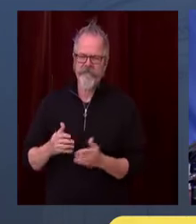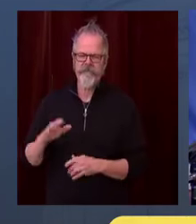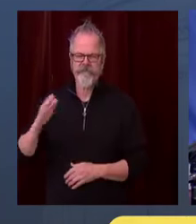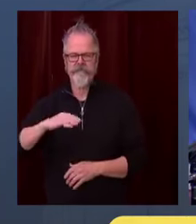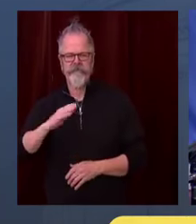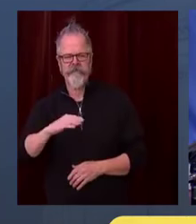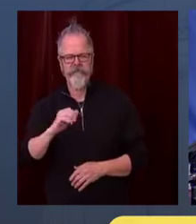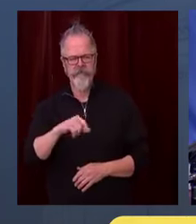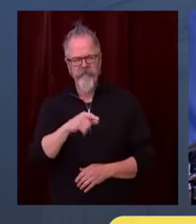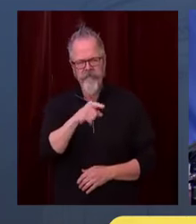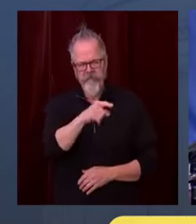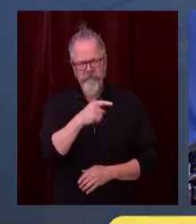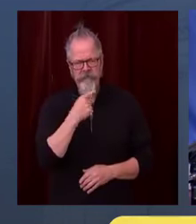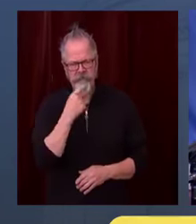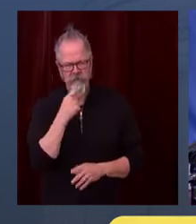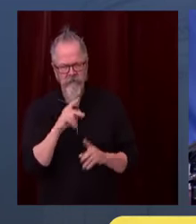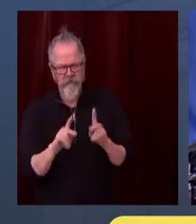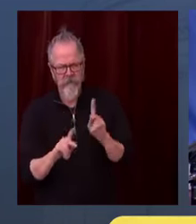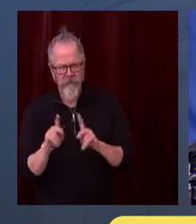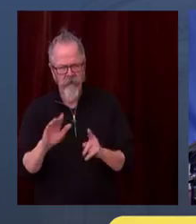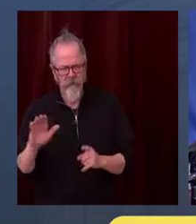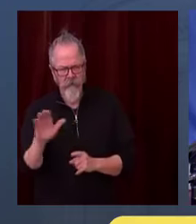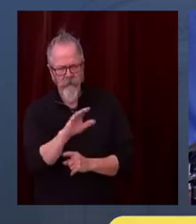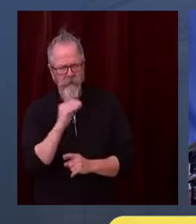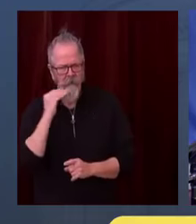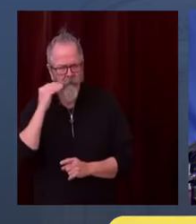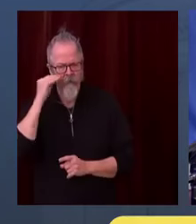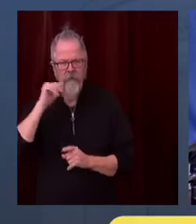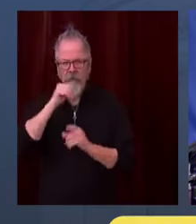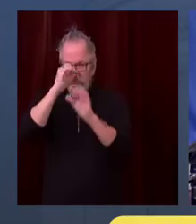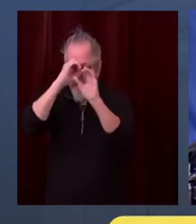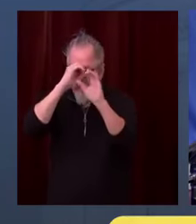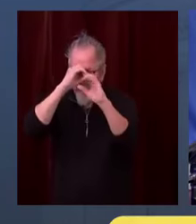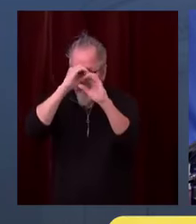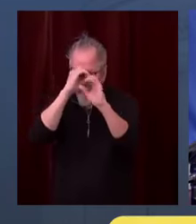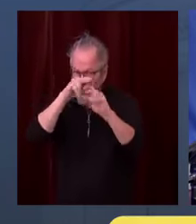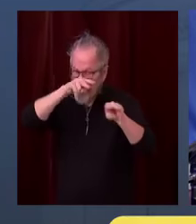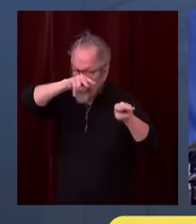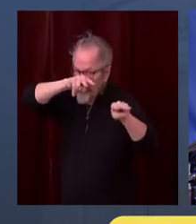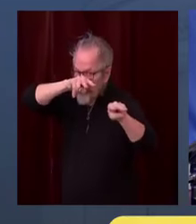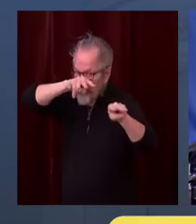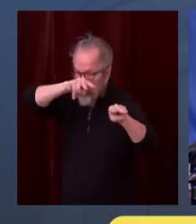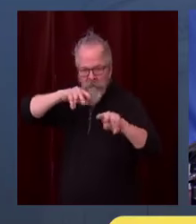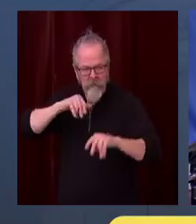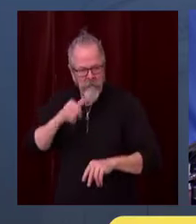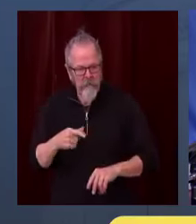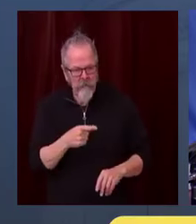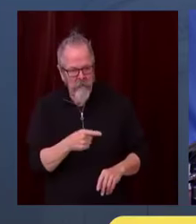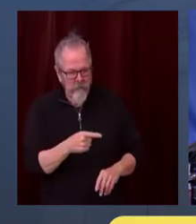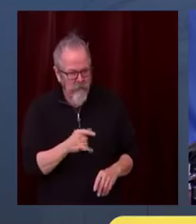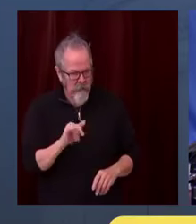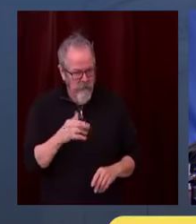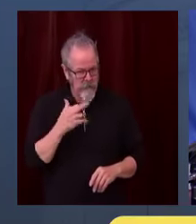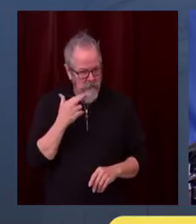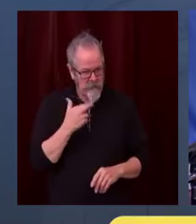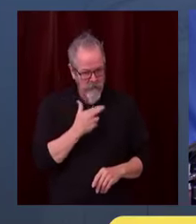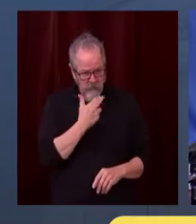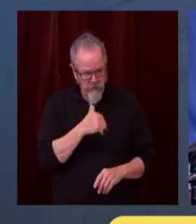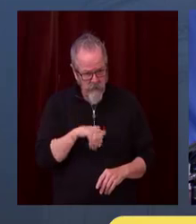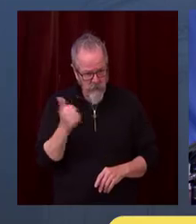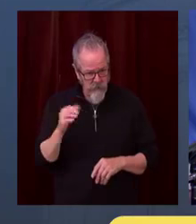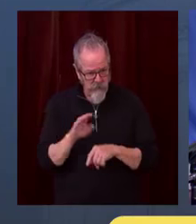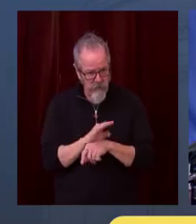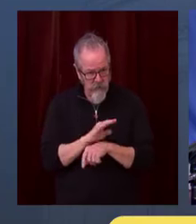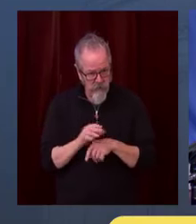compared to what we've seen in the past at this point for these new restrictions? We are not planning on that. We are hopeful that we